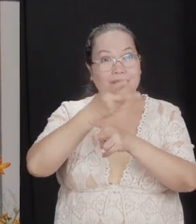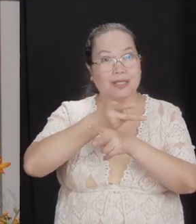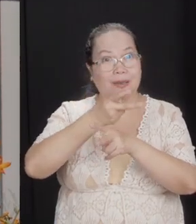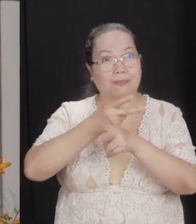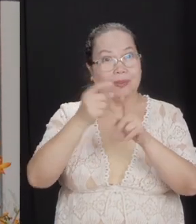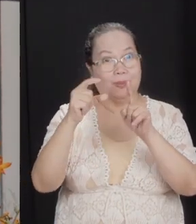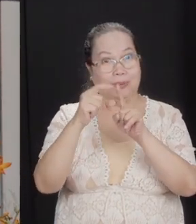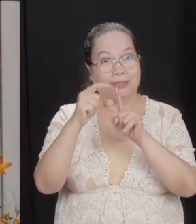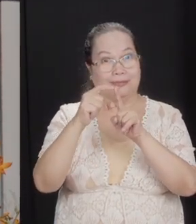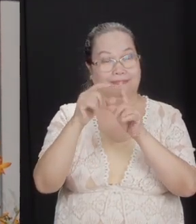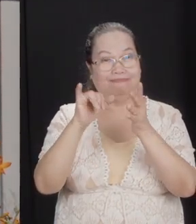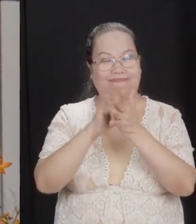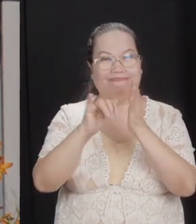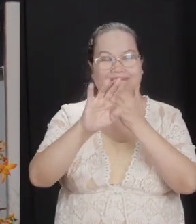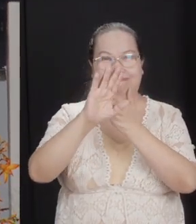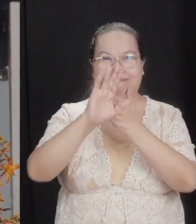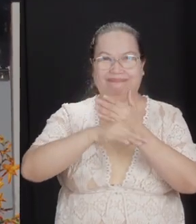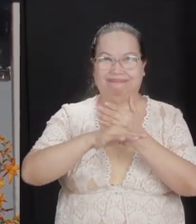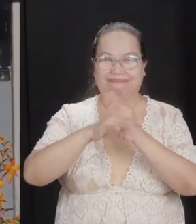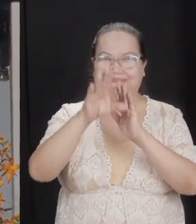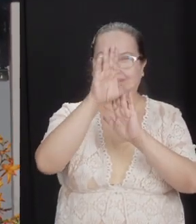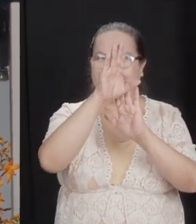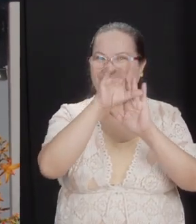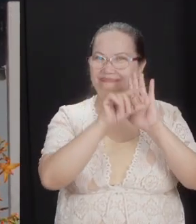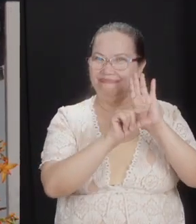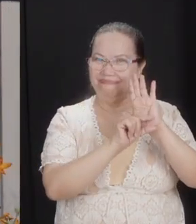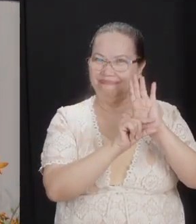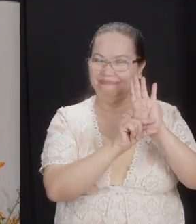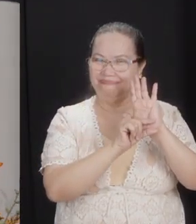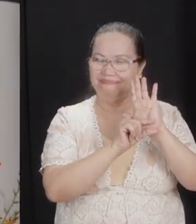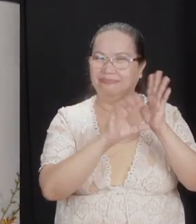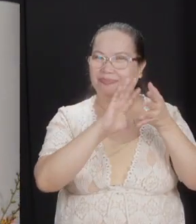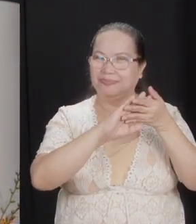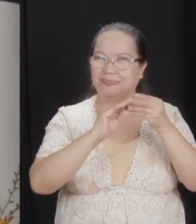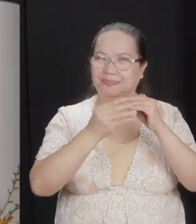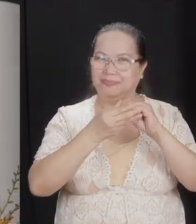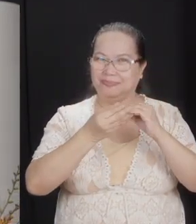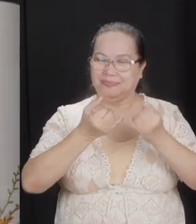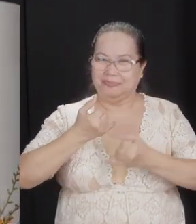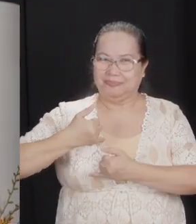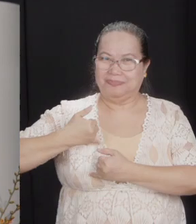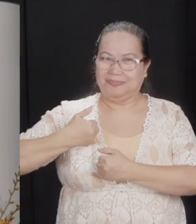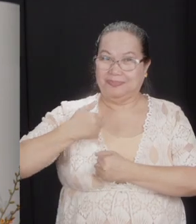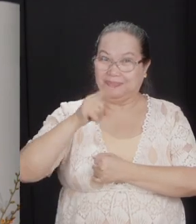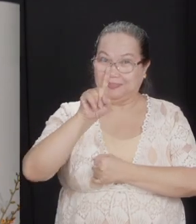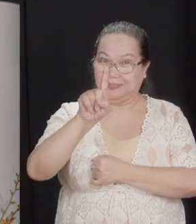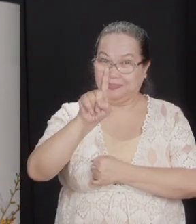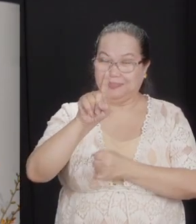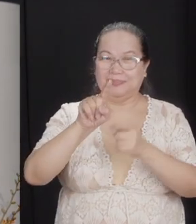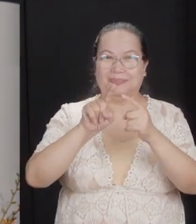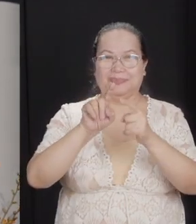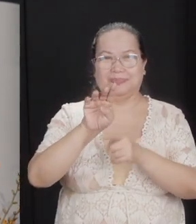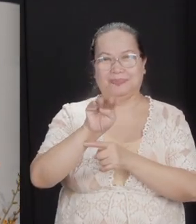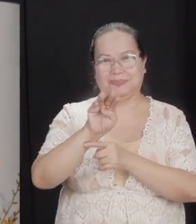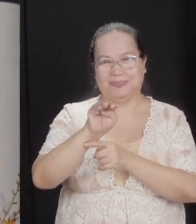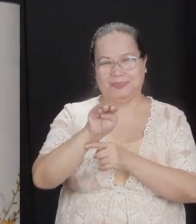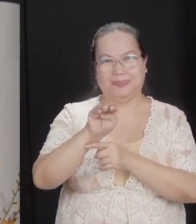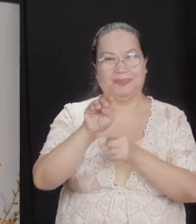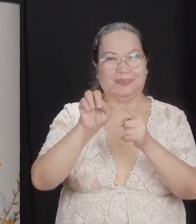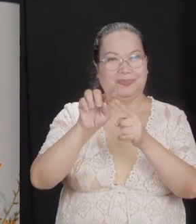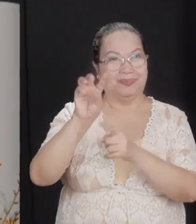And that is actually the background of our story. I want to give you the back story which is found in Joshua 1, 14 to 16.